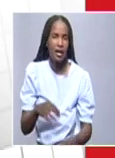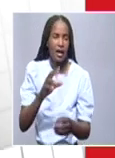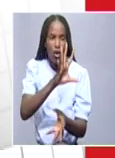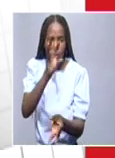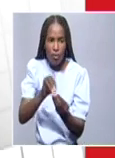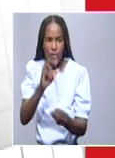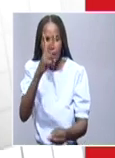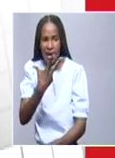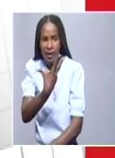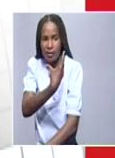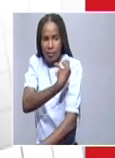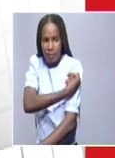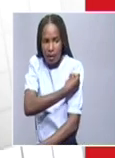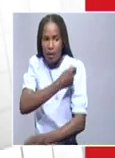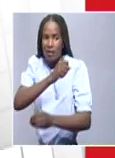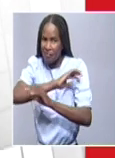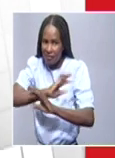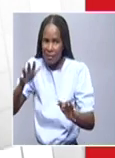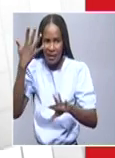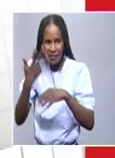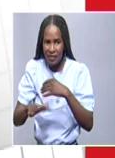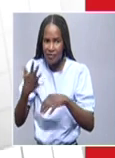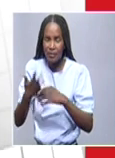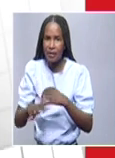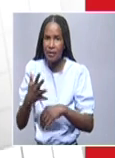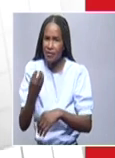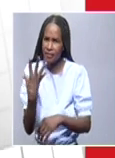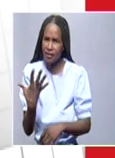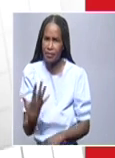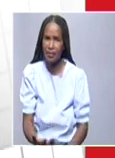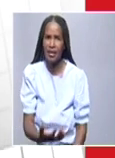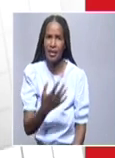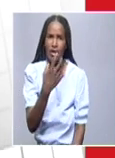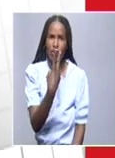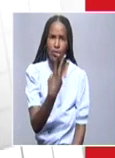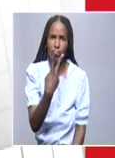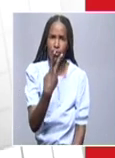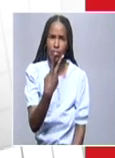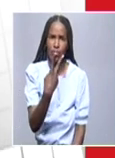of people who have completed the vaccination schedule now stands at